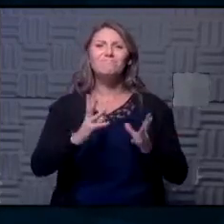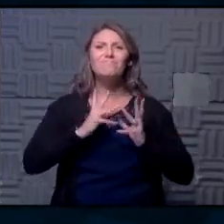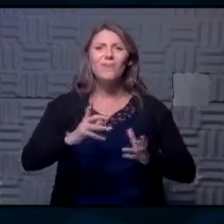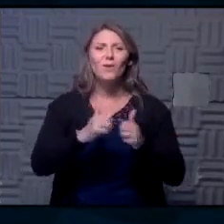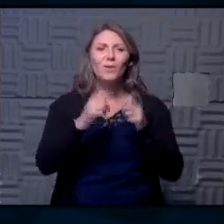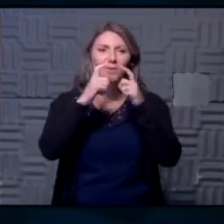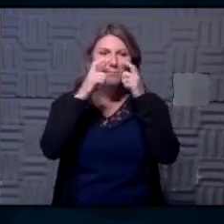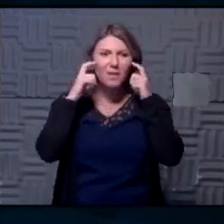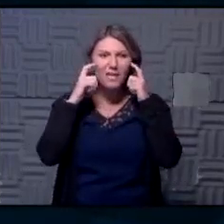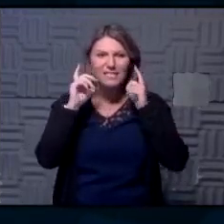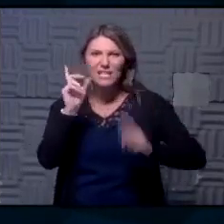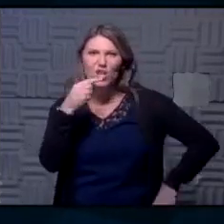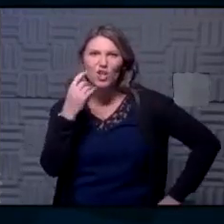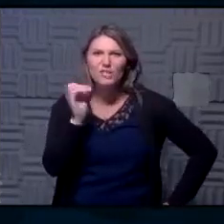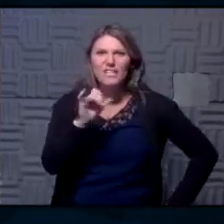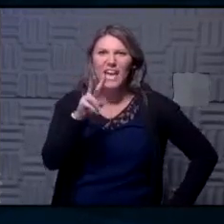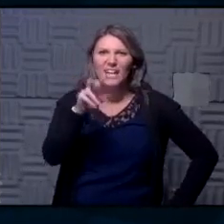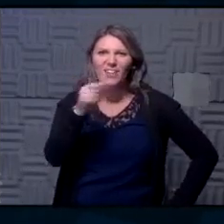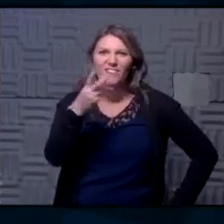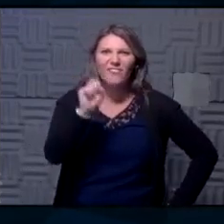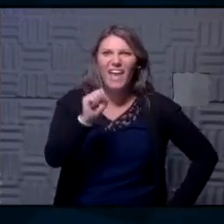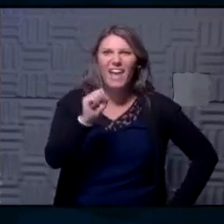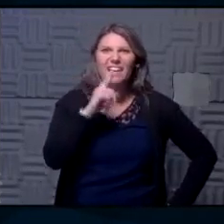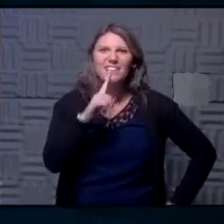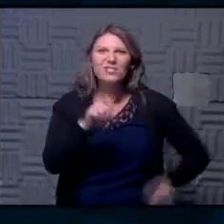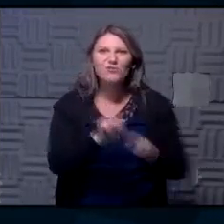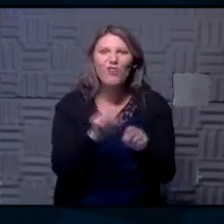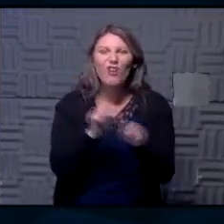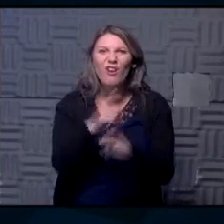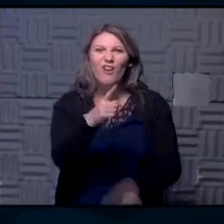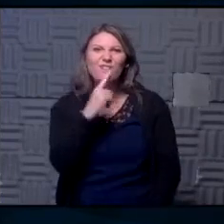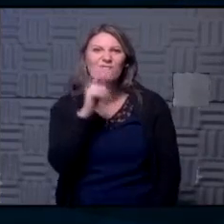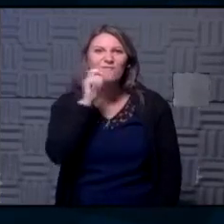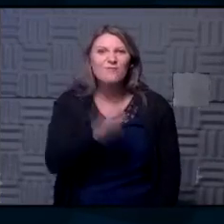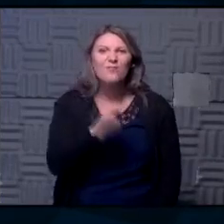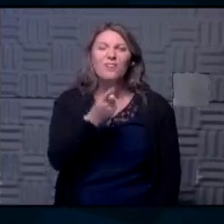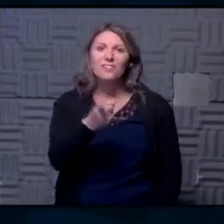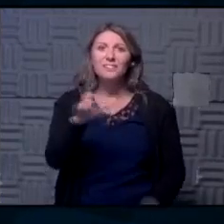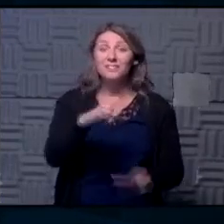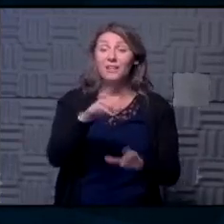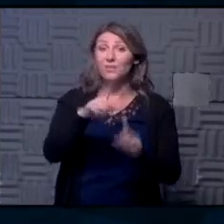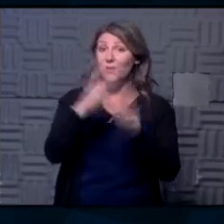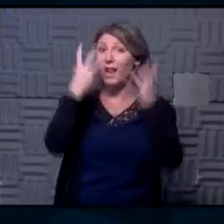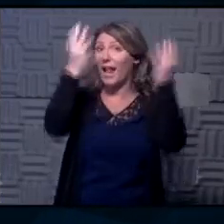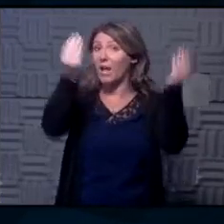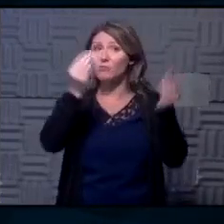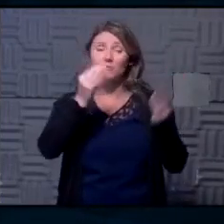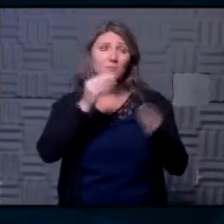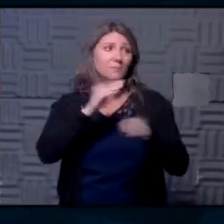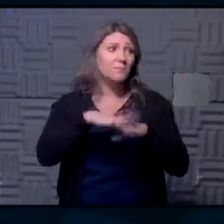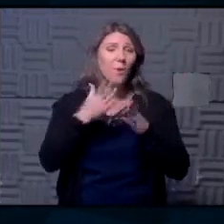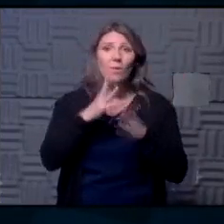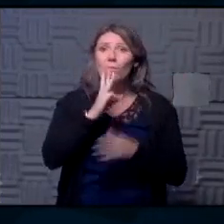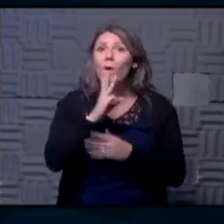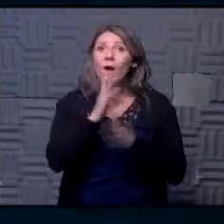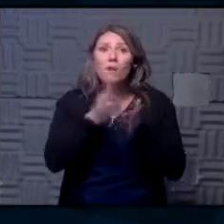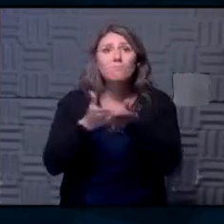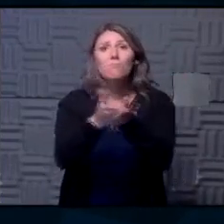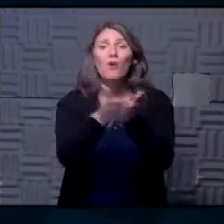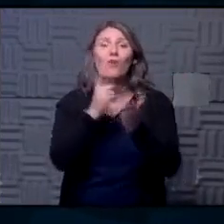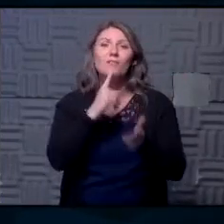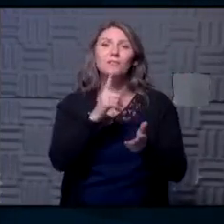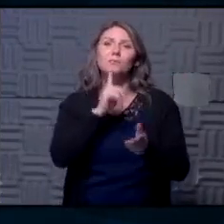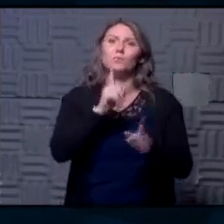that looks like my vans that's a cool mask in that okay so he does it even when he's outdoors on the water he's really well self